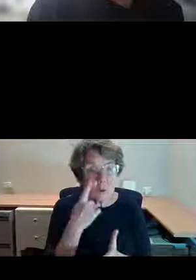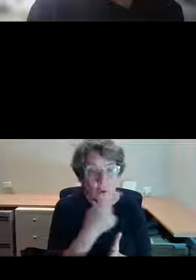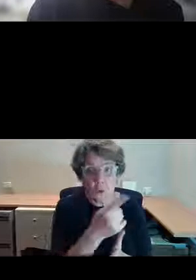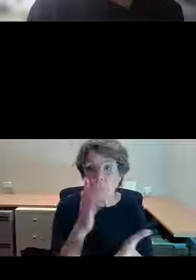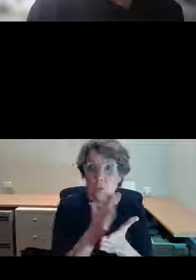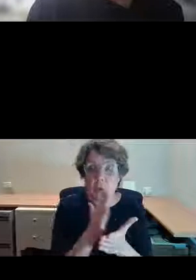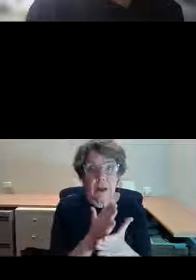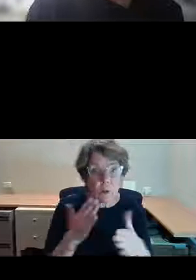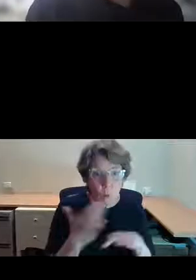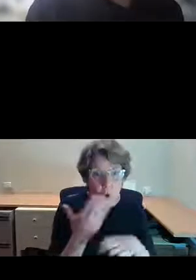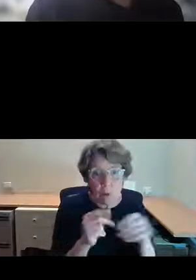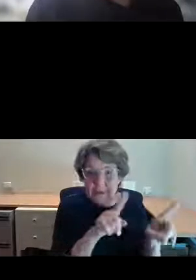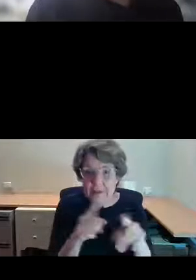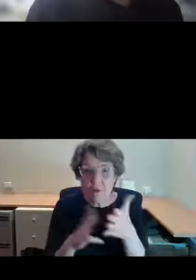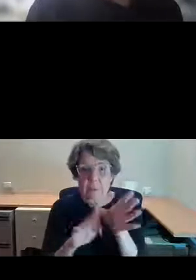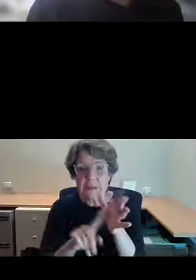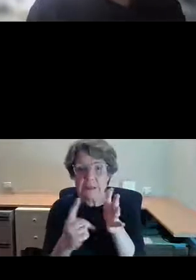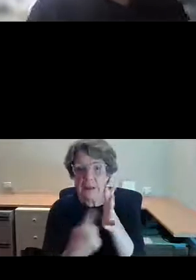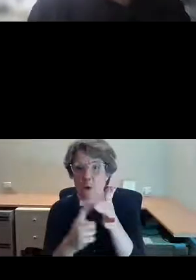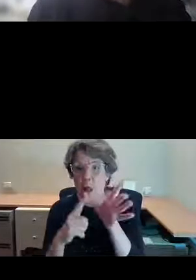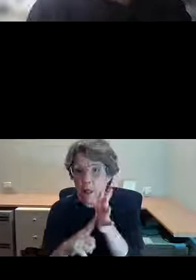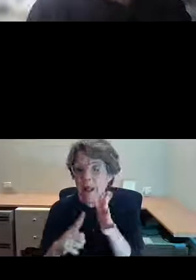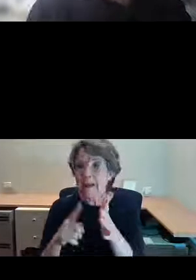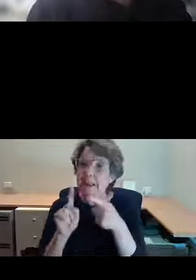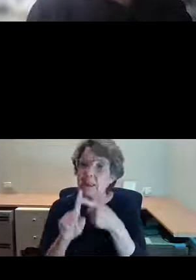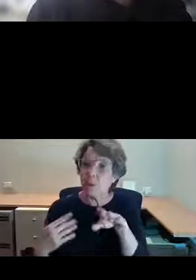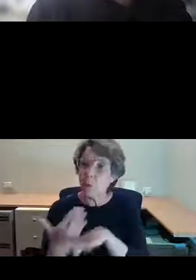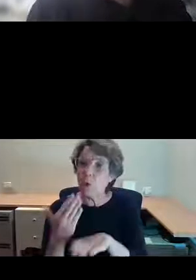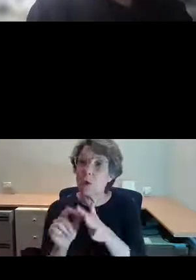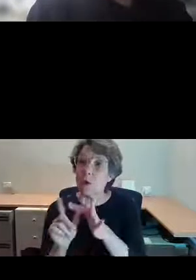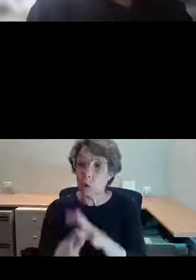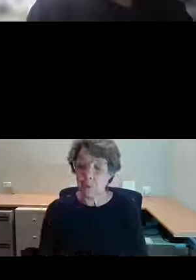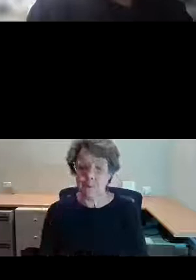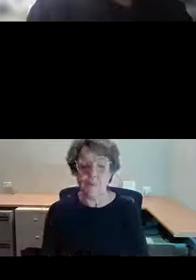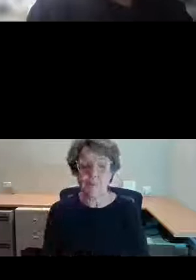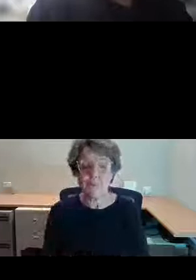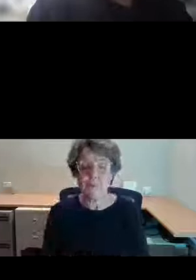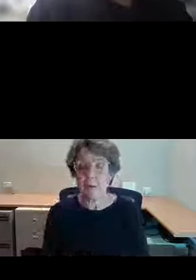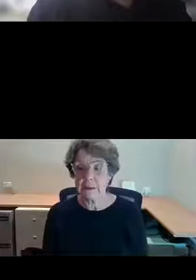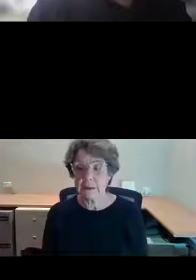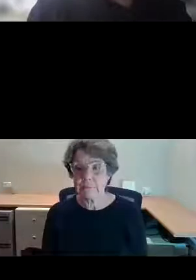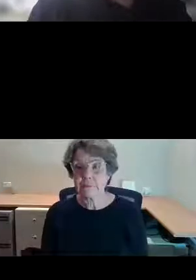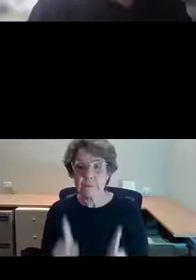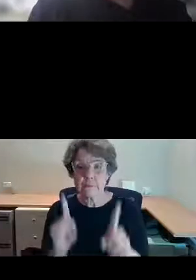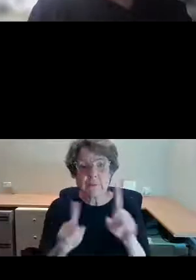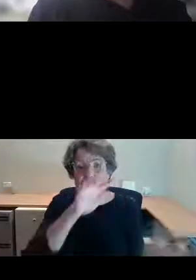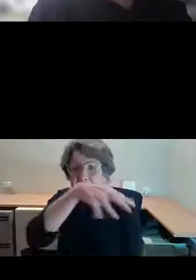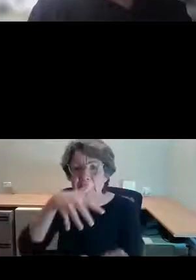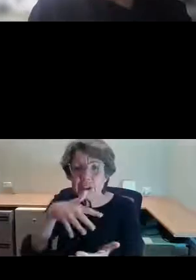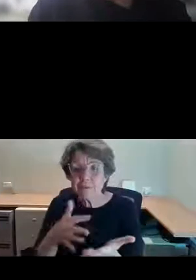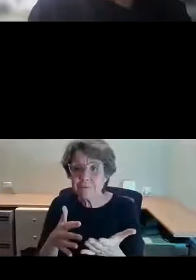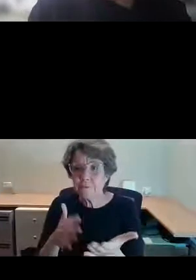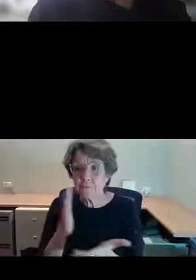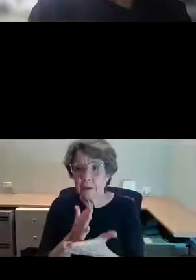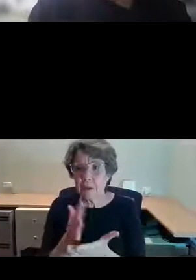and continue the work that we do. The civic collection is a fascinating assemblage